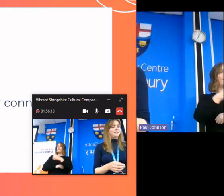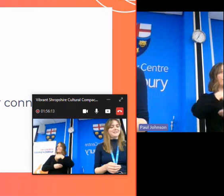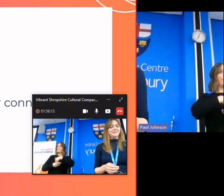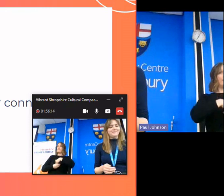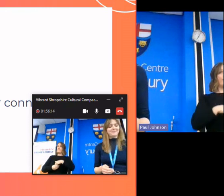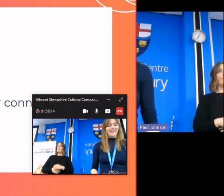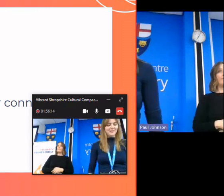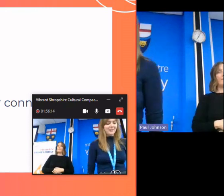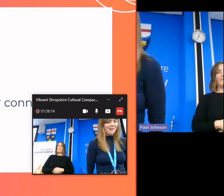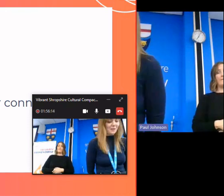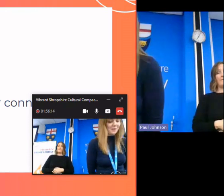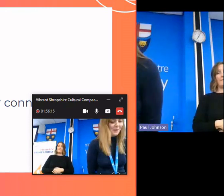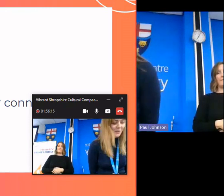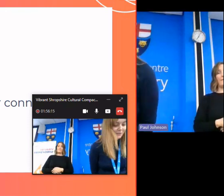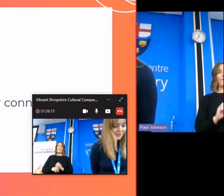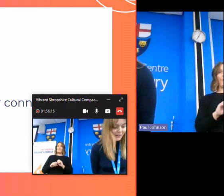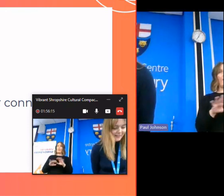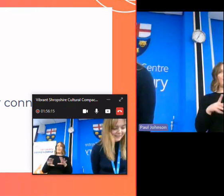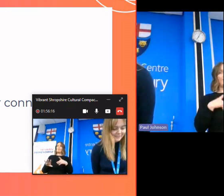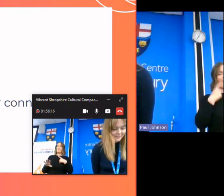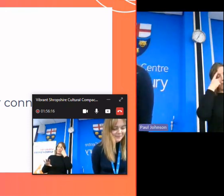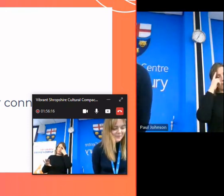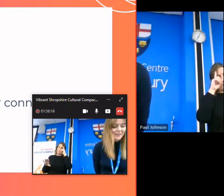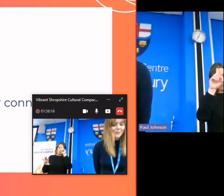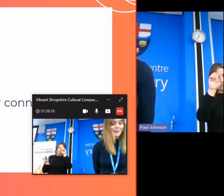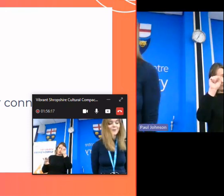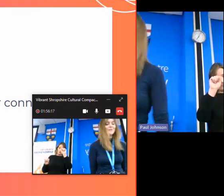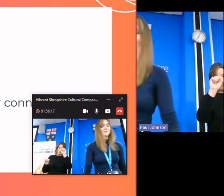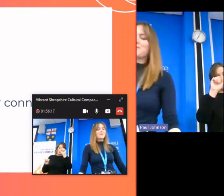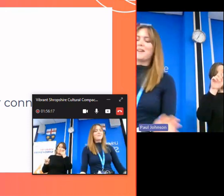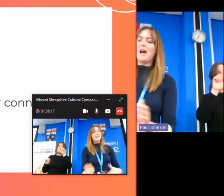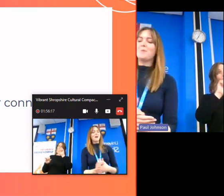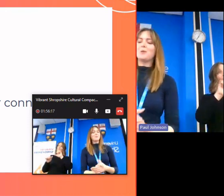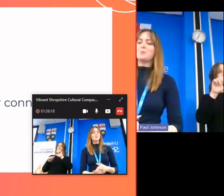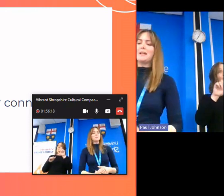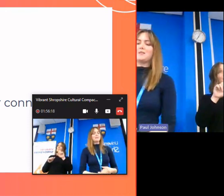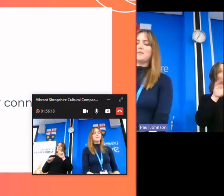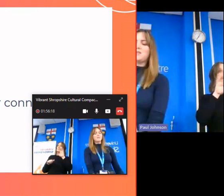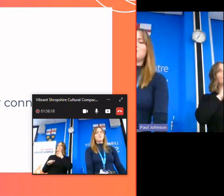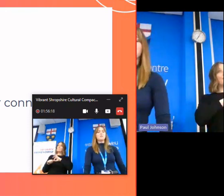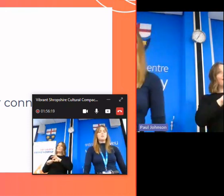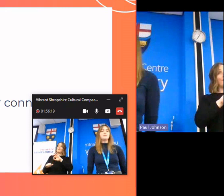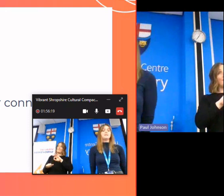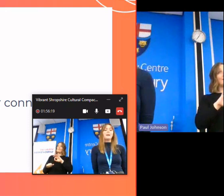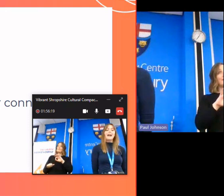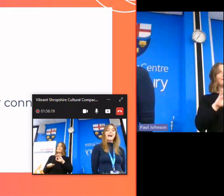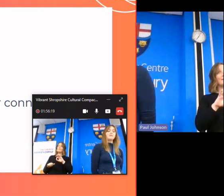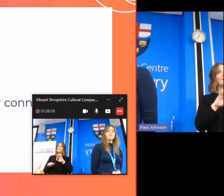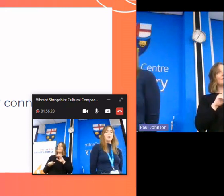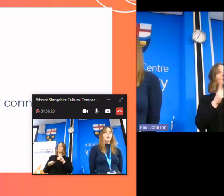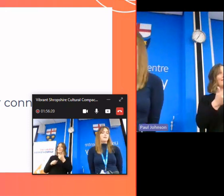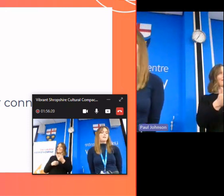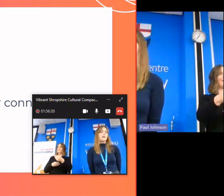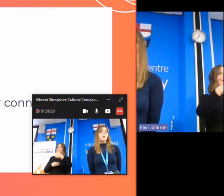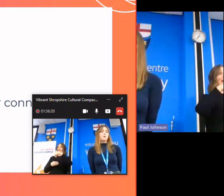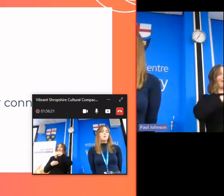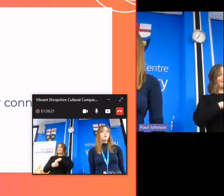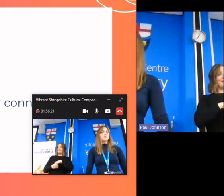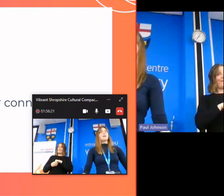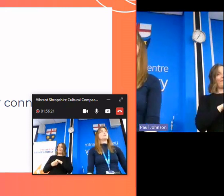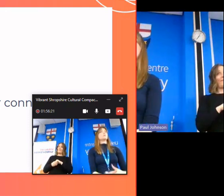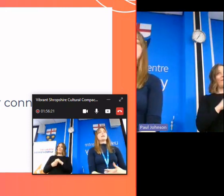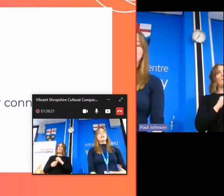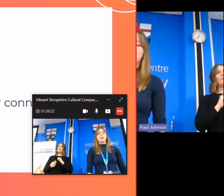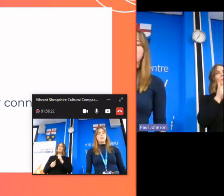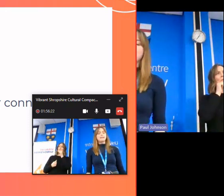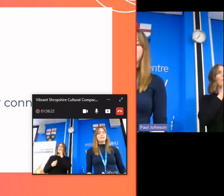um and hold on i've lost my train of thought here the best way of you to benefit and help culture make a difference in your community is to play an active part in it we